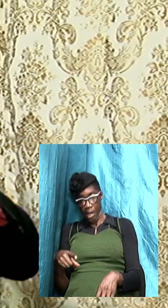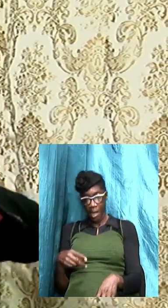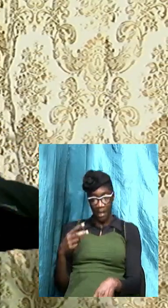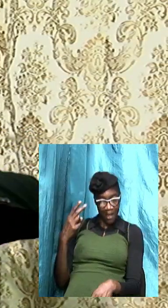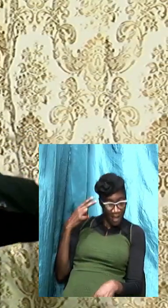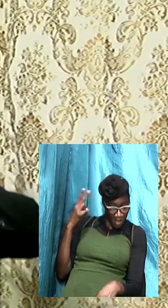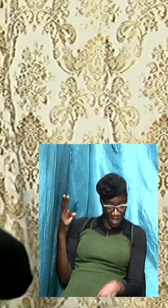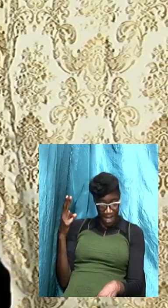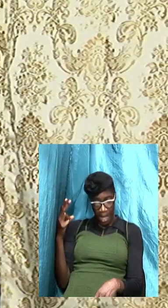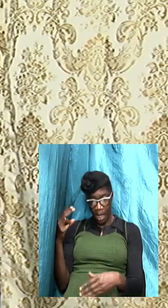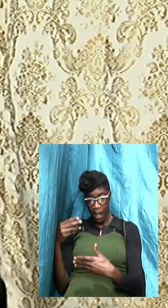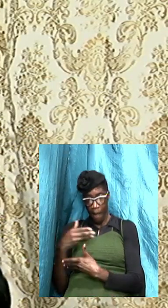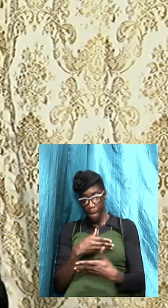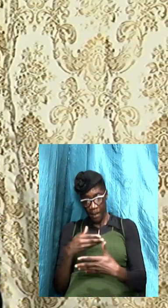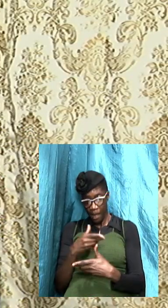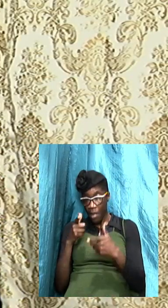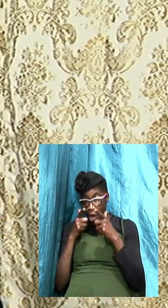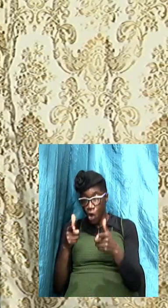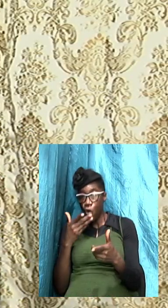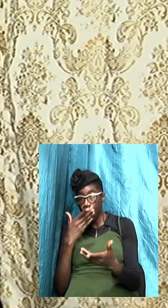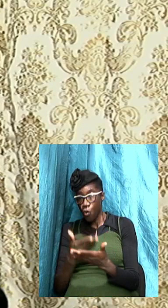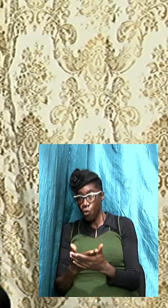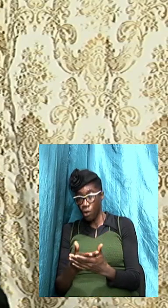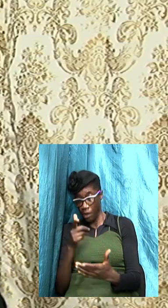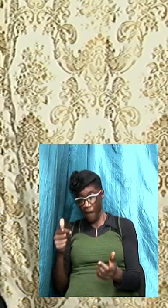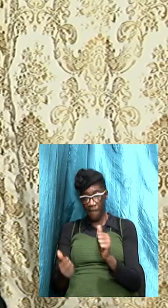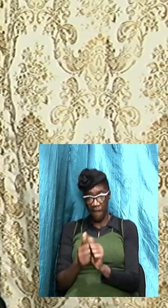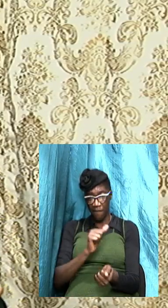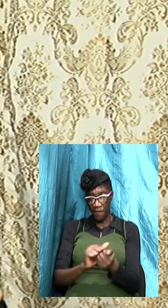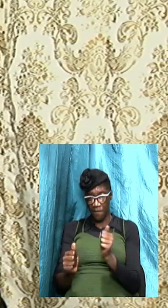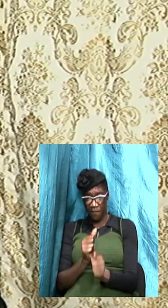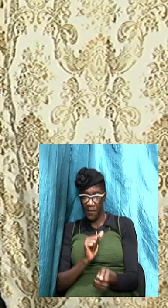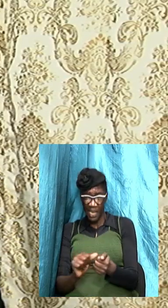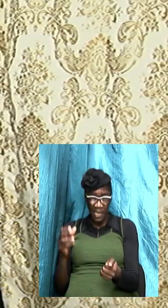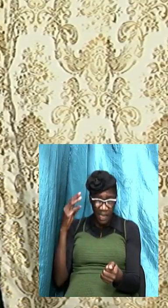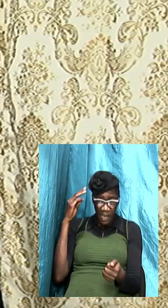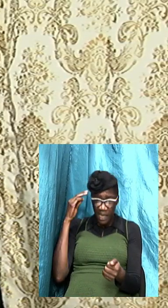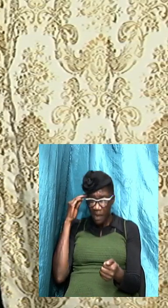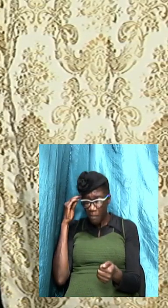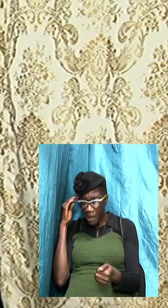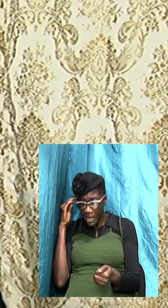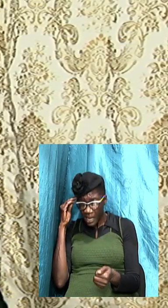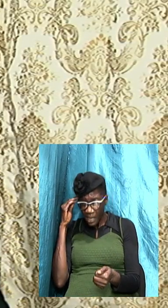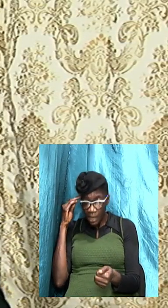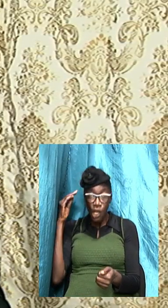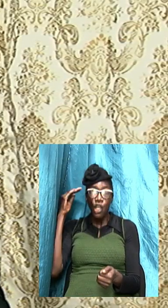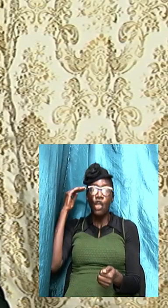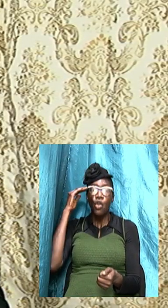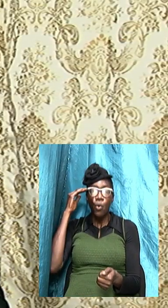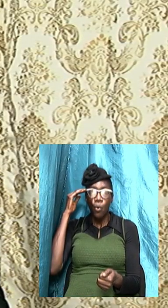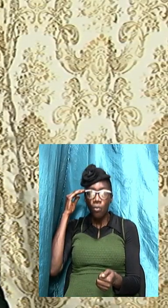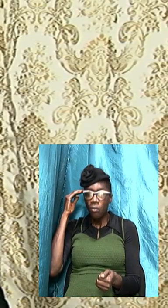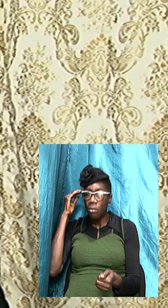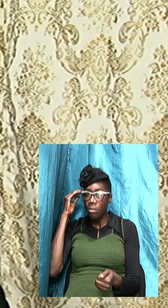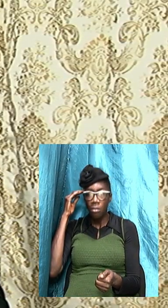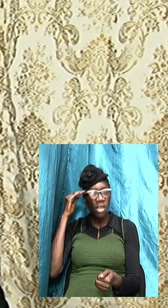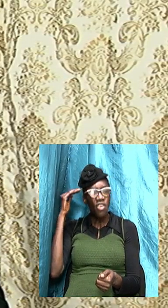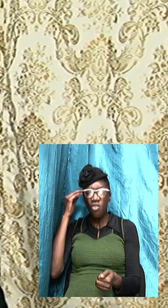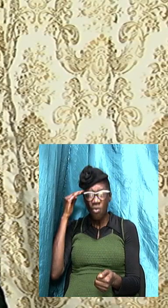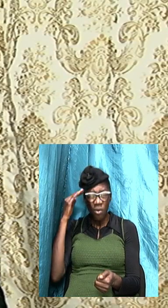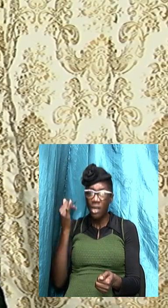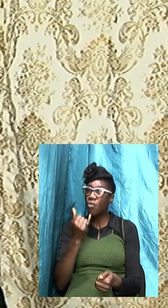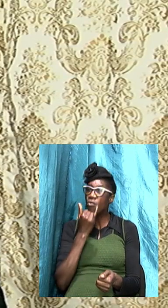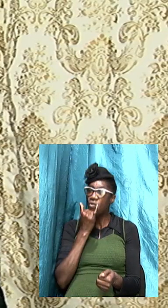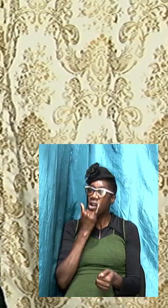and you have to fight your conscience you know that look here something is wrong so if it's how to dress modestly it's there